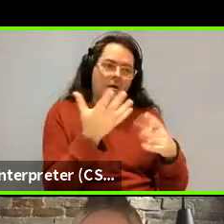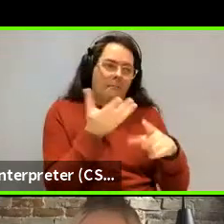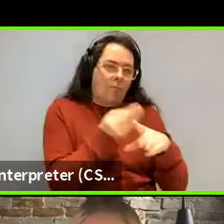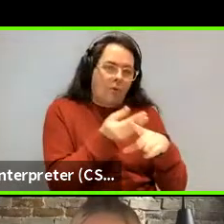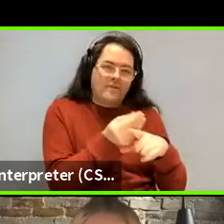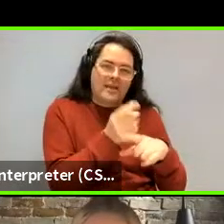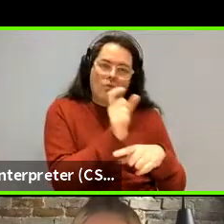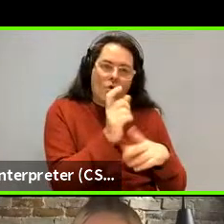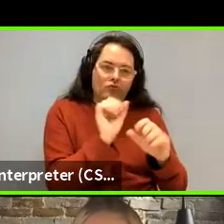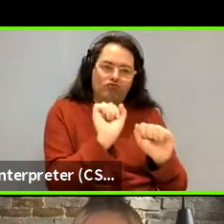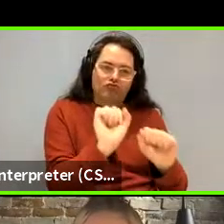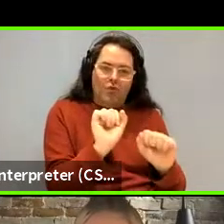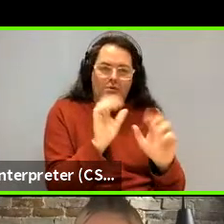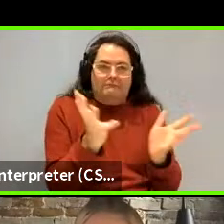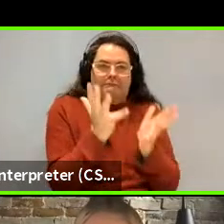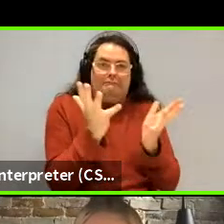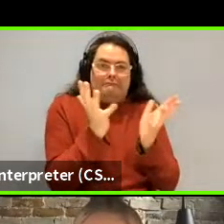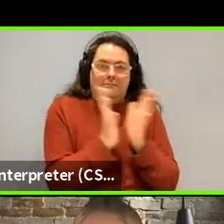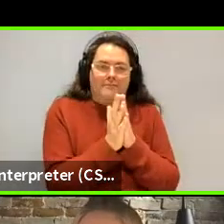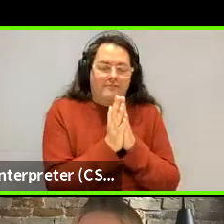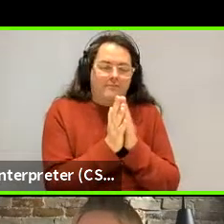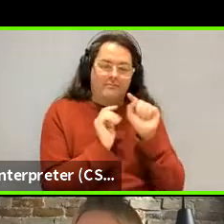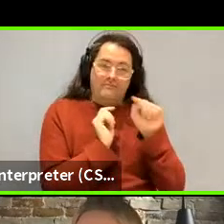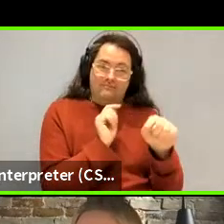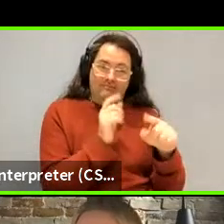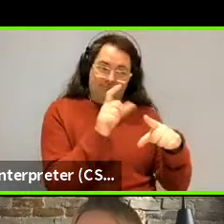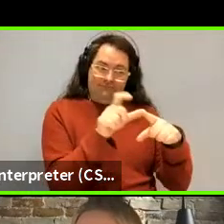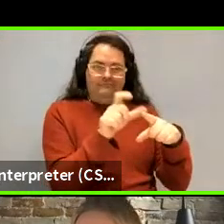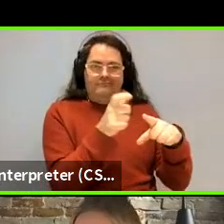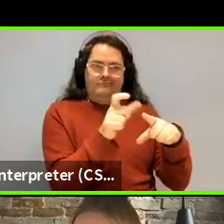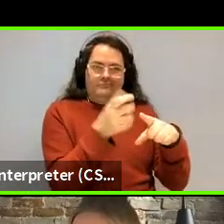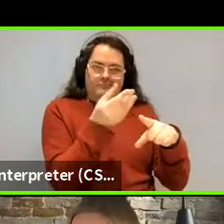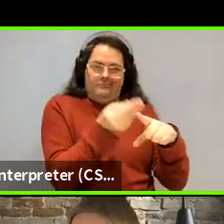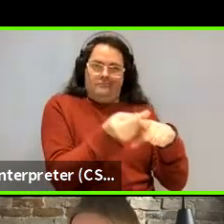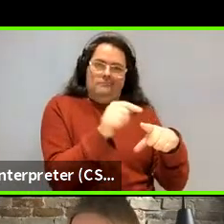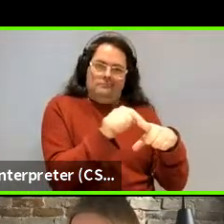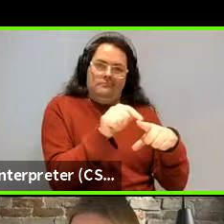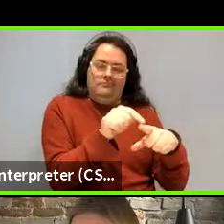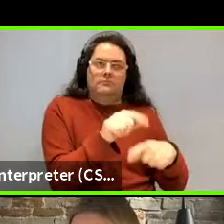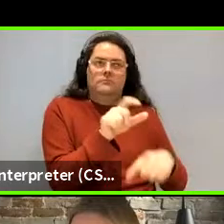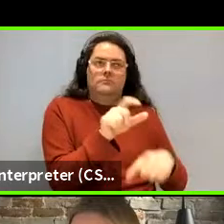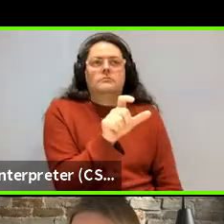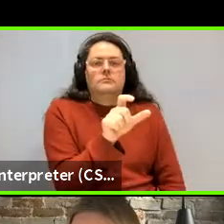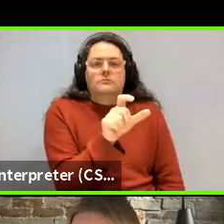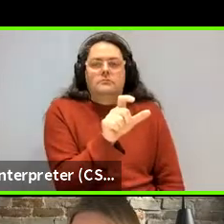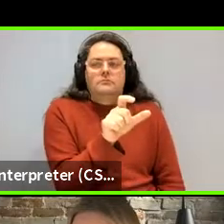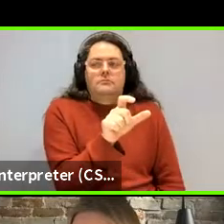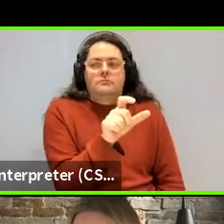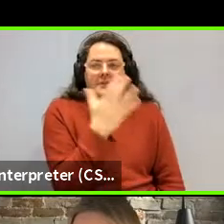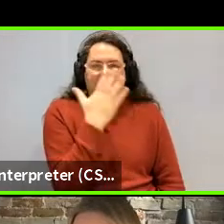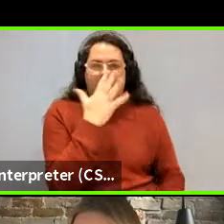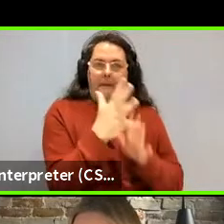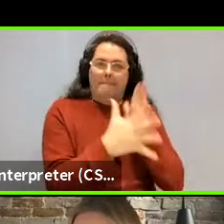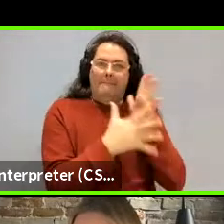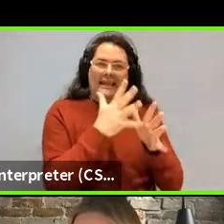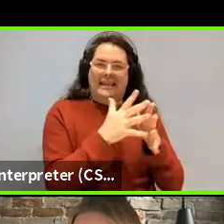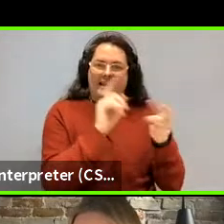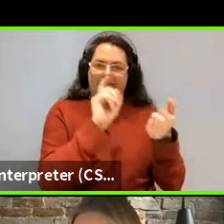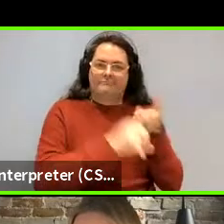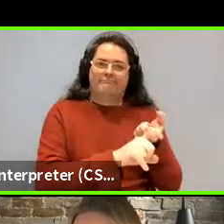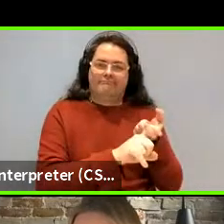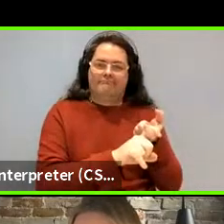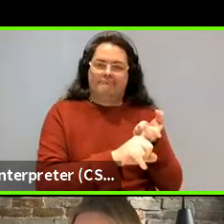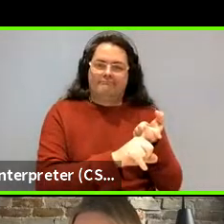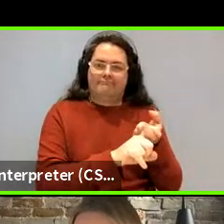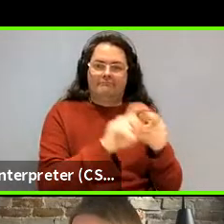sections are, were, was, you know, these are just sort of unbreakable pieces of meaning. Like there's no composition